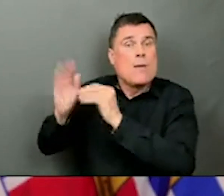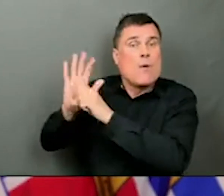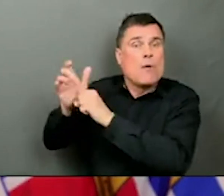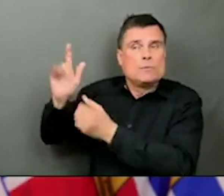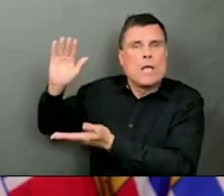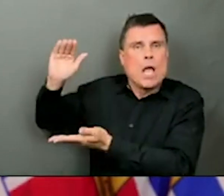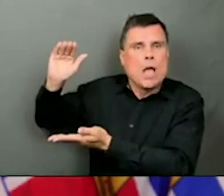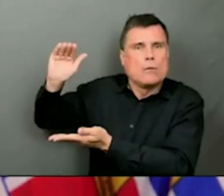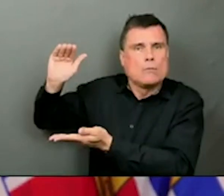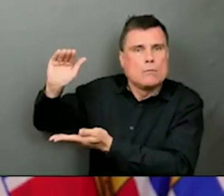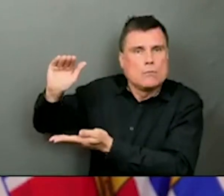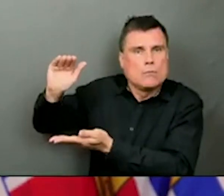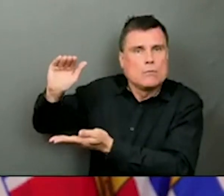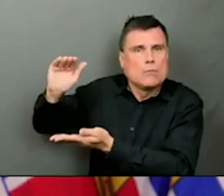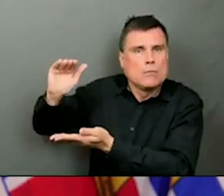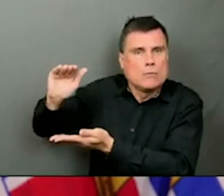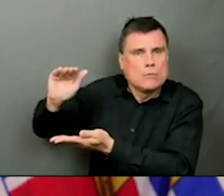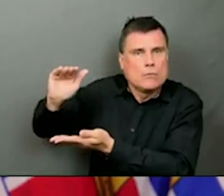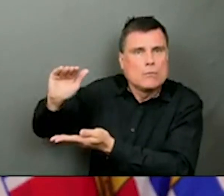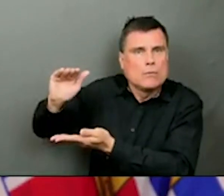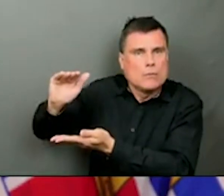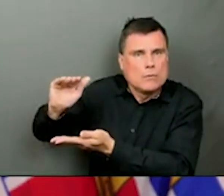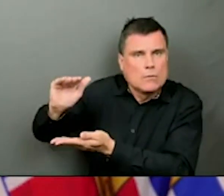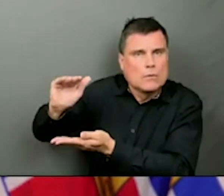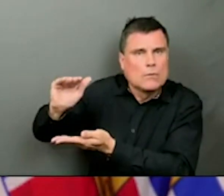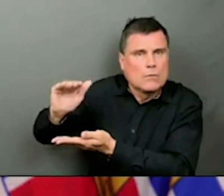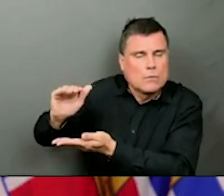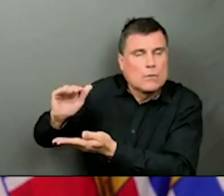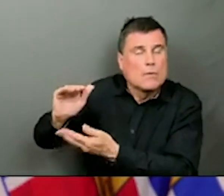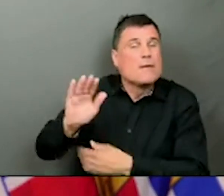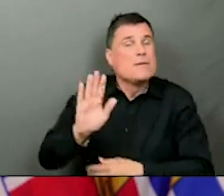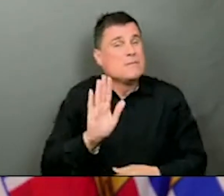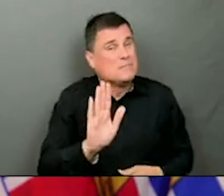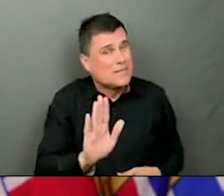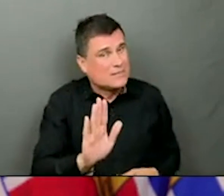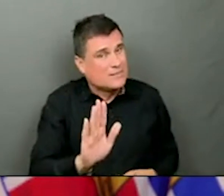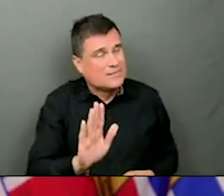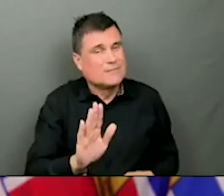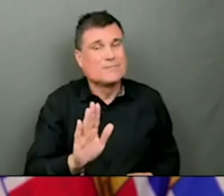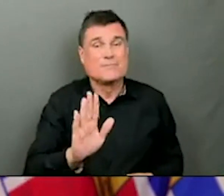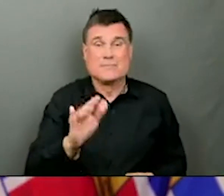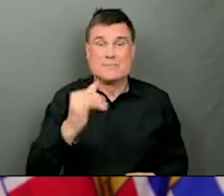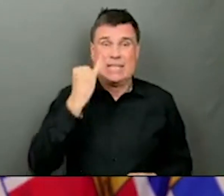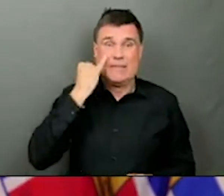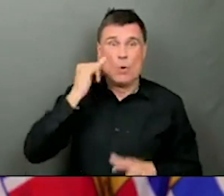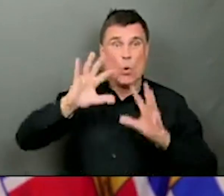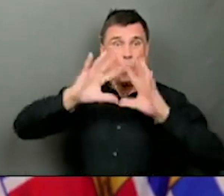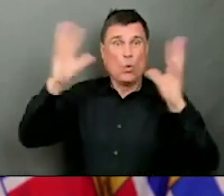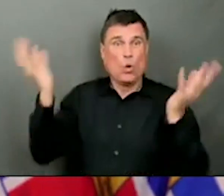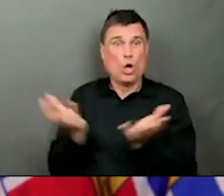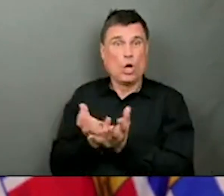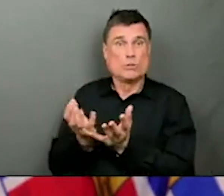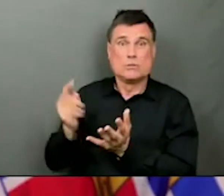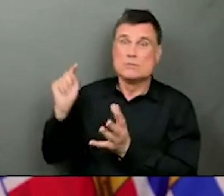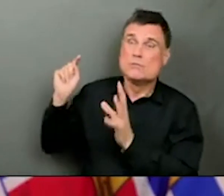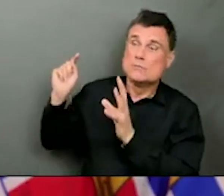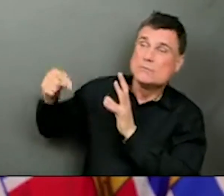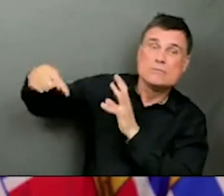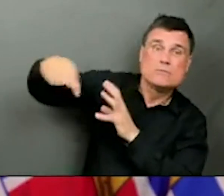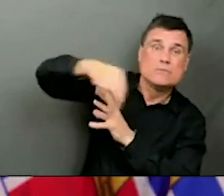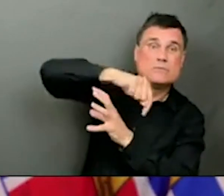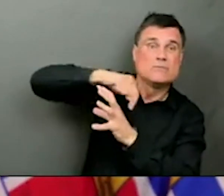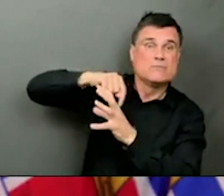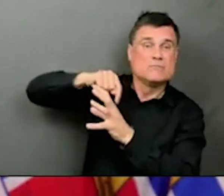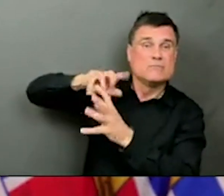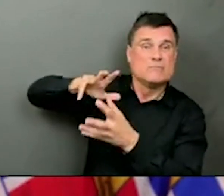But all bets are off if things change globally. And we need to understand that as we go into next respiratory